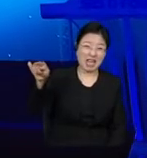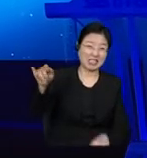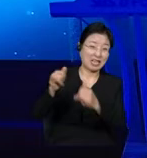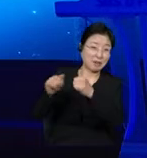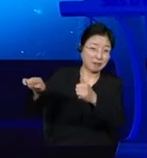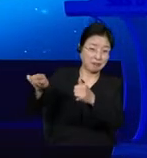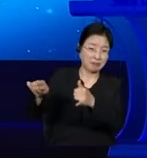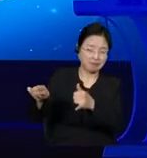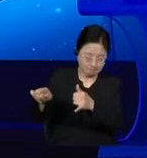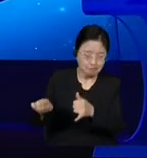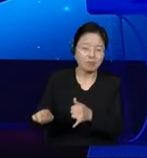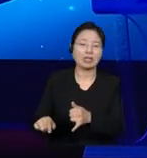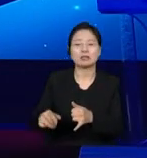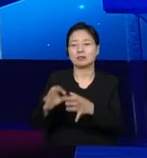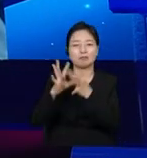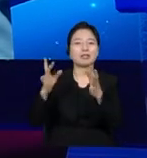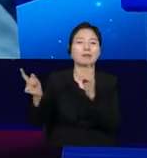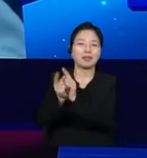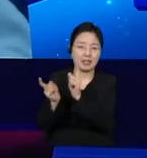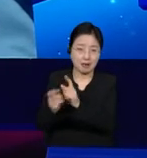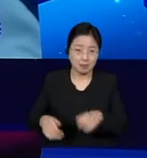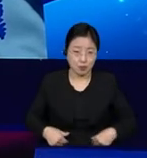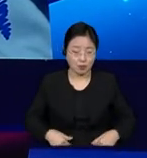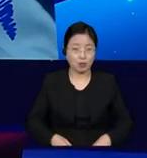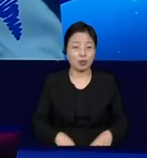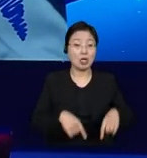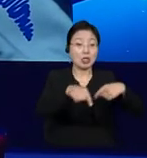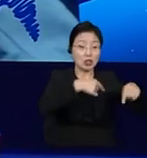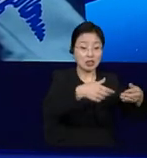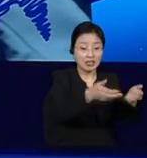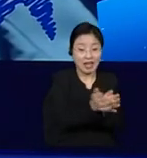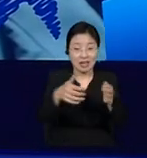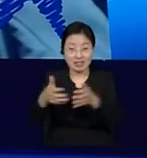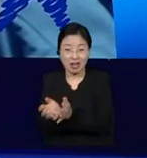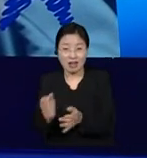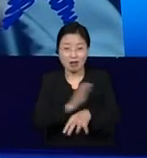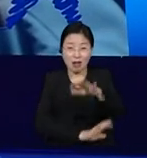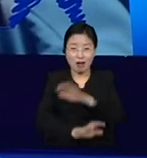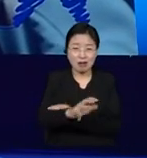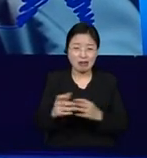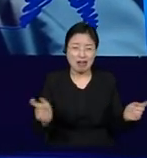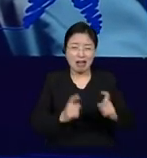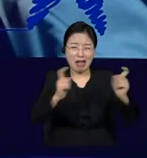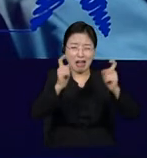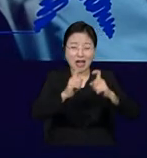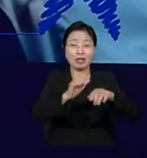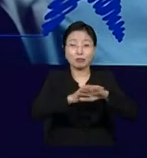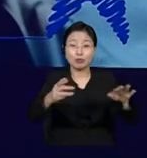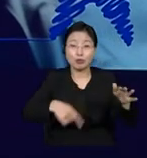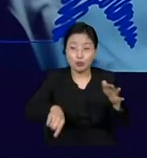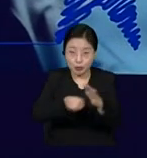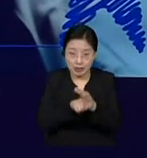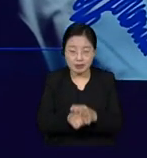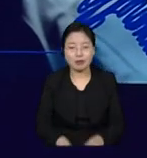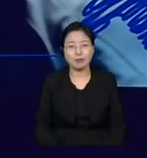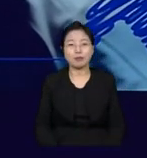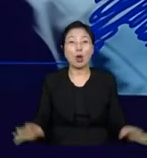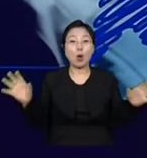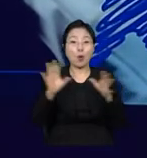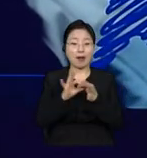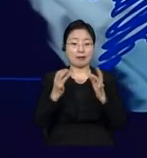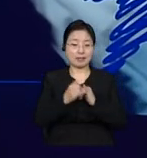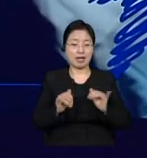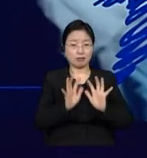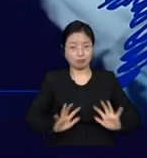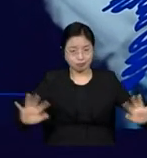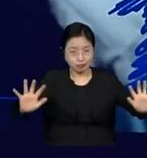talks of politicians by bringing the relevant people together, and have them sit down and learn about each other. It's very difficult to hate someone that